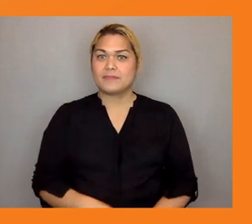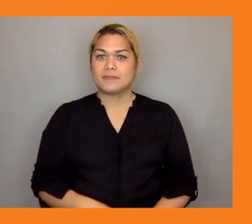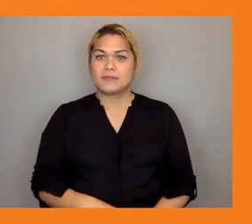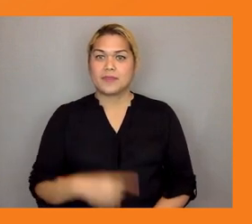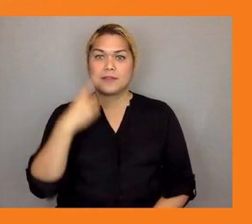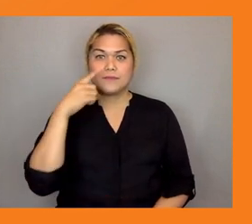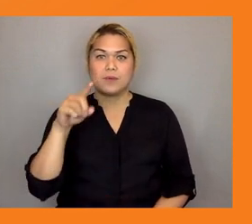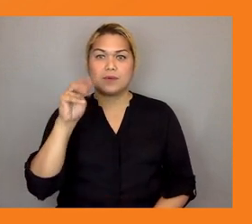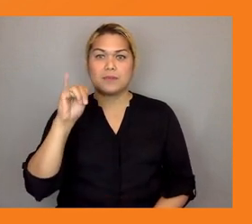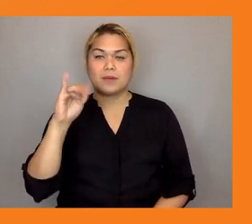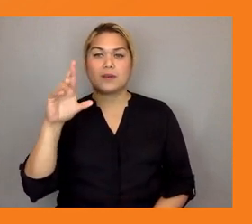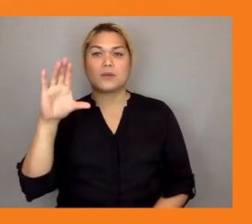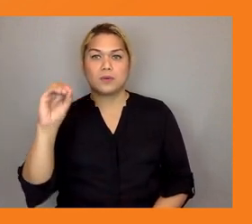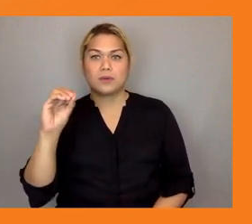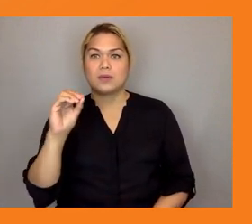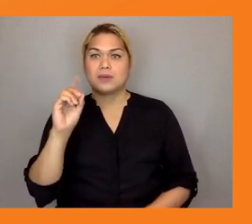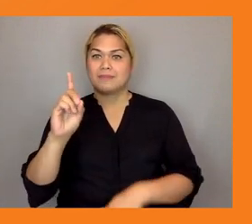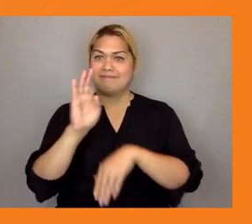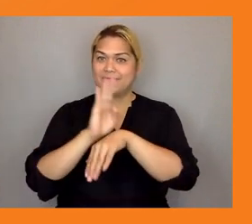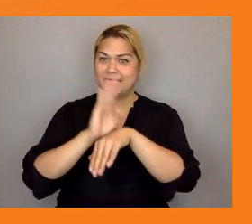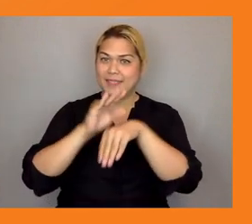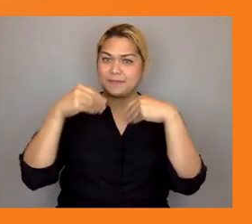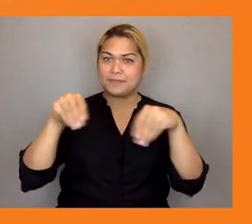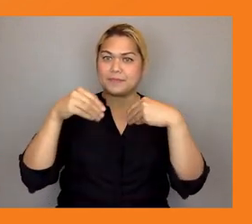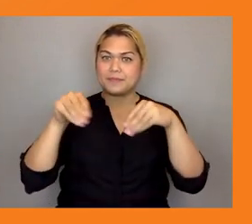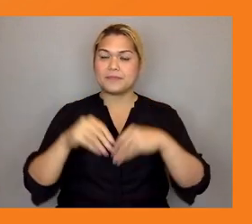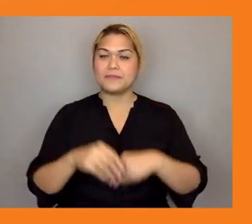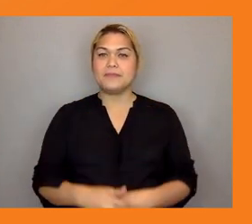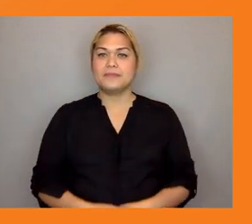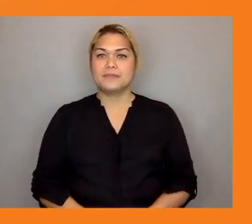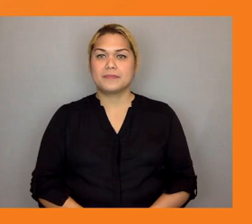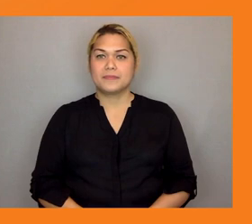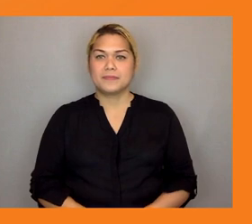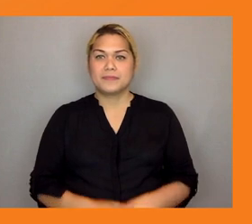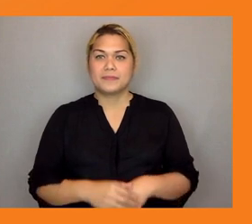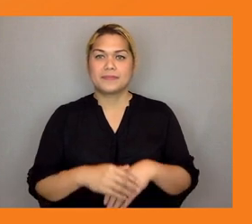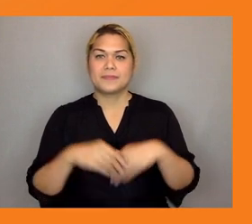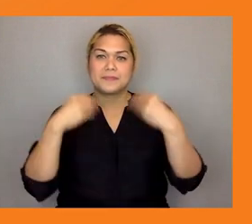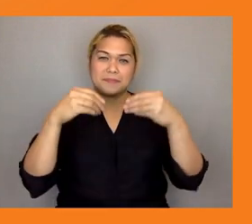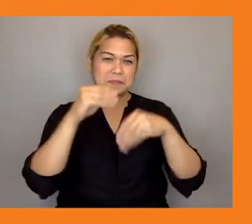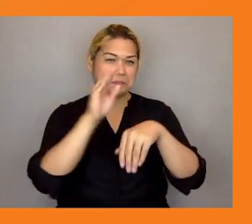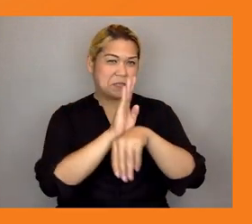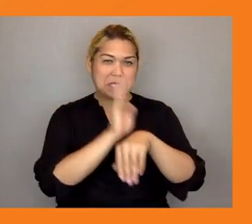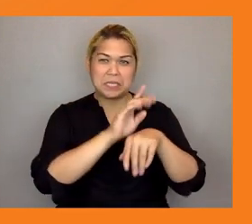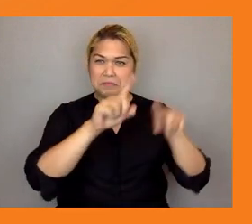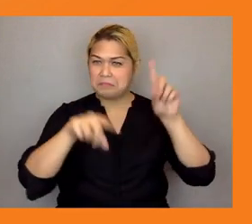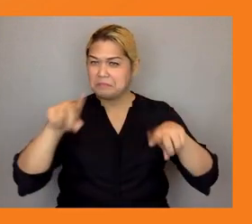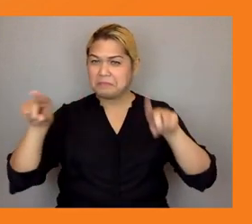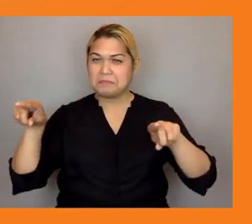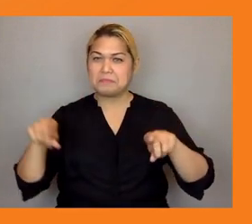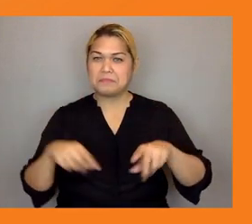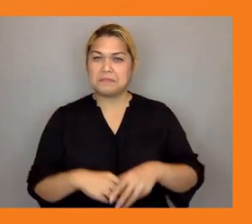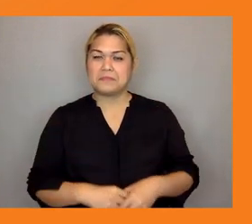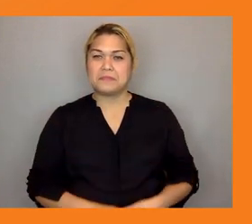enterprises in the green economy or channeling green investments into sectors and regions with a high show of youth unemployment